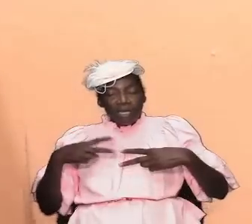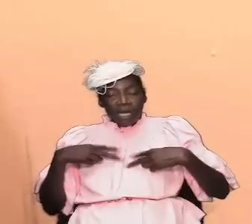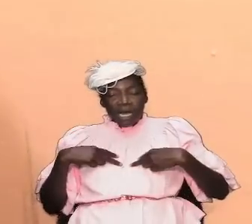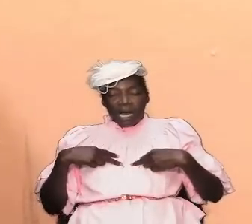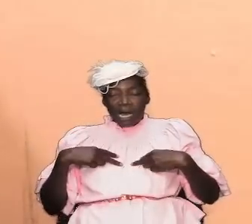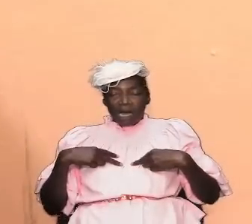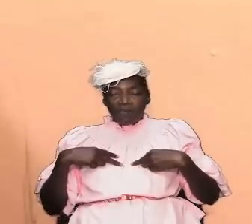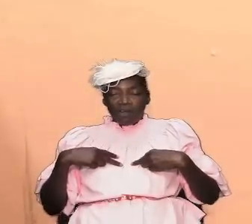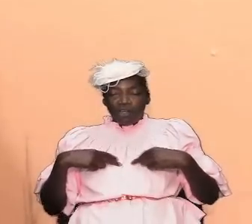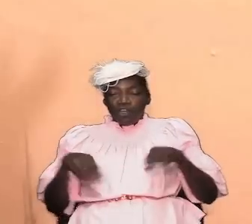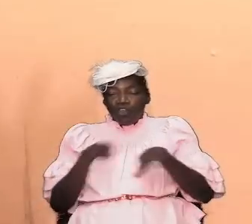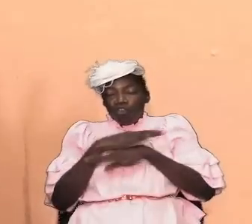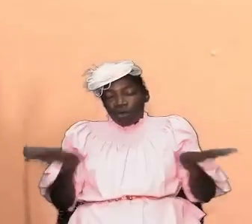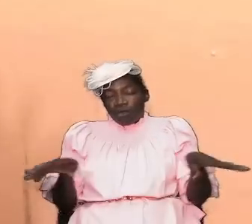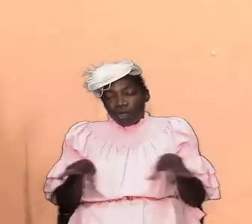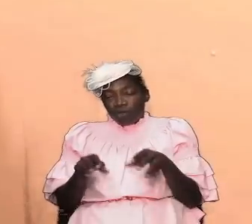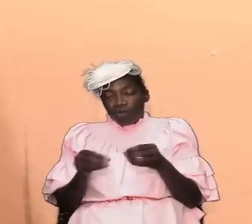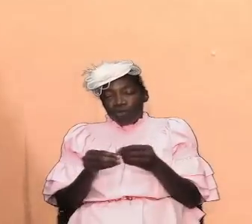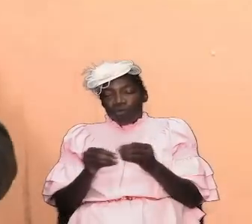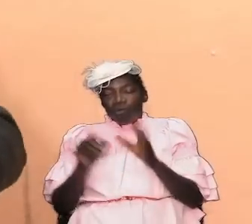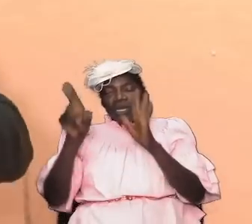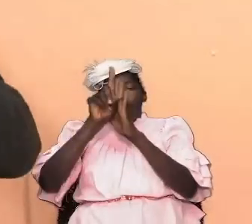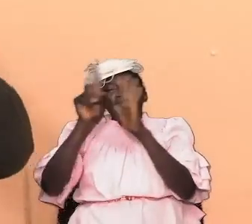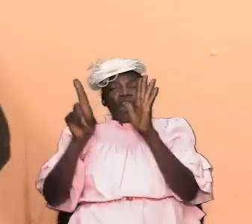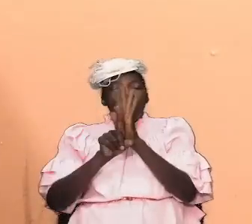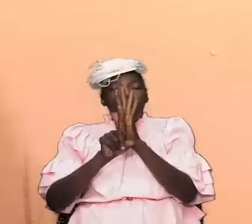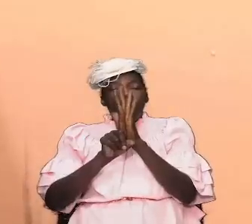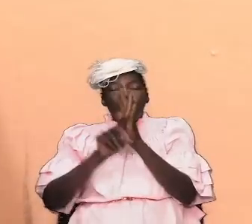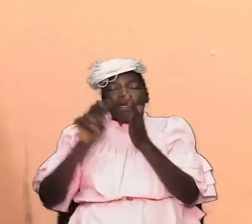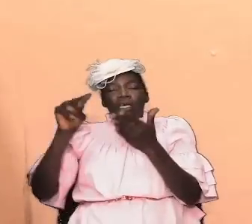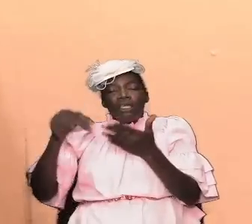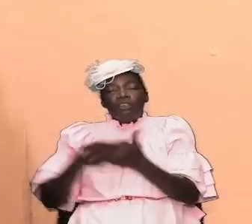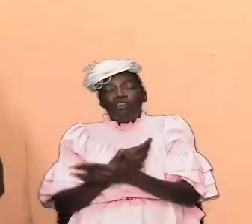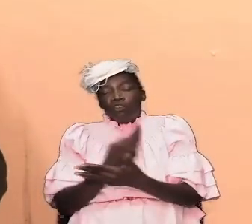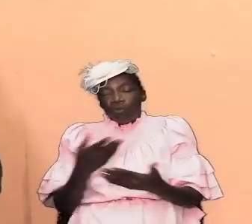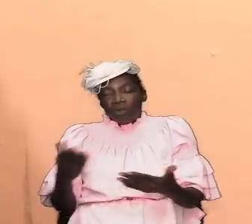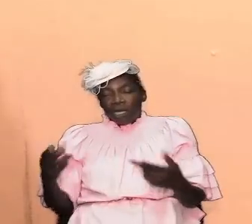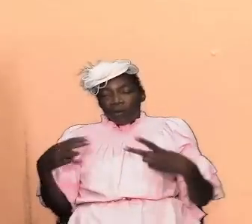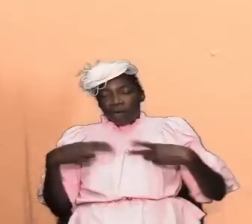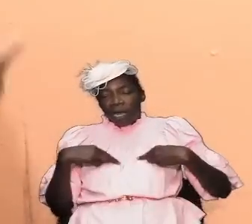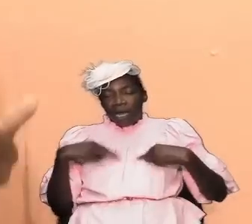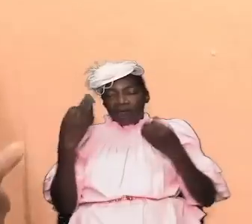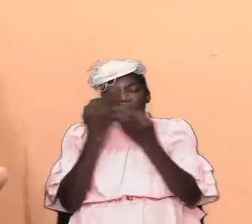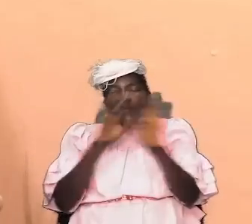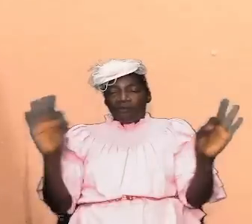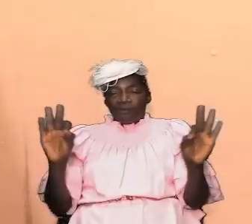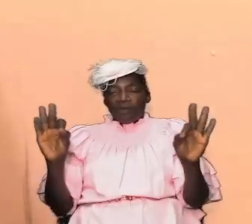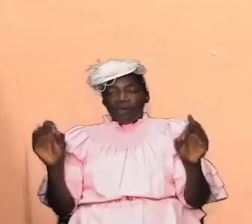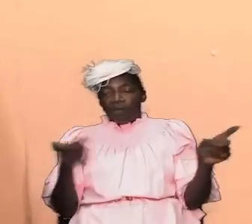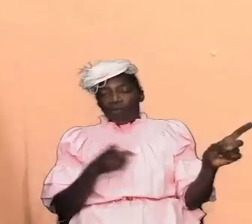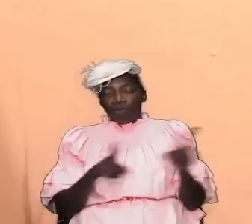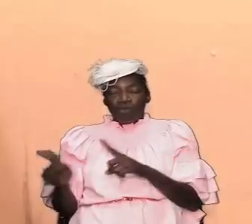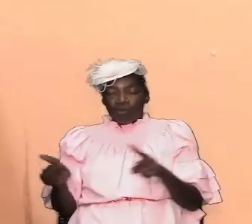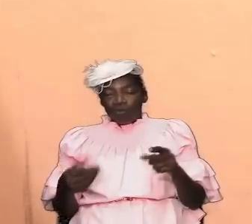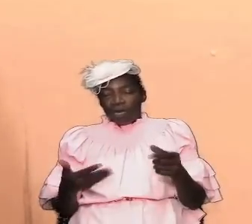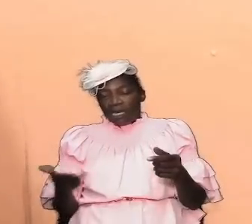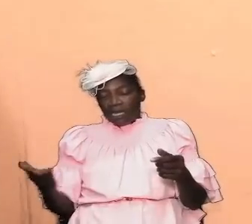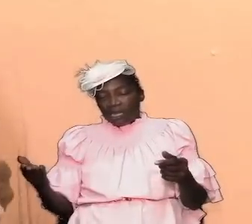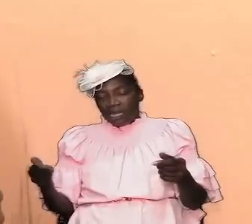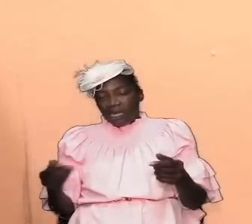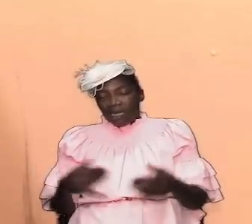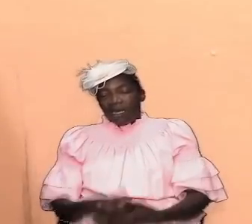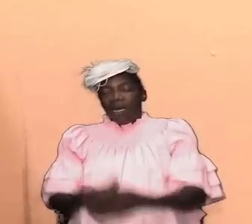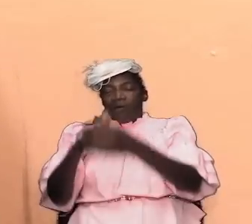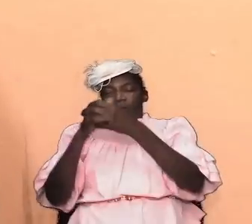law and it is just a brand new thing and we therefore have our freedom in the church to do anything we want as we worship god